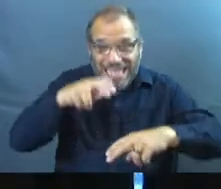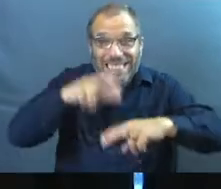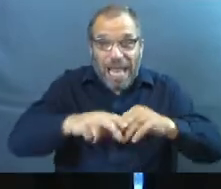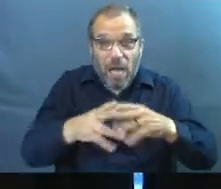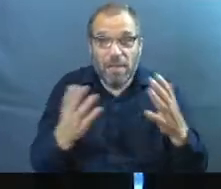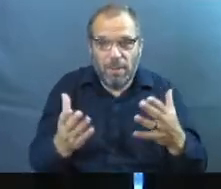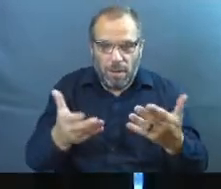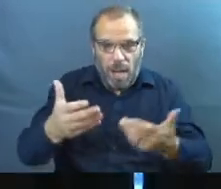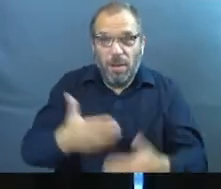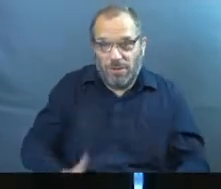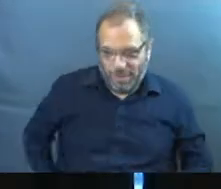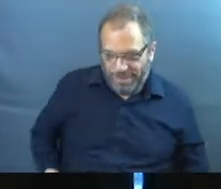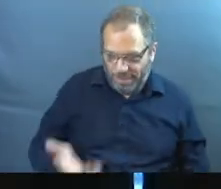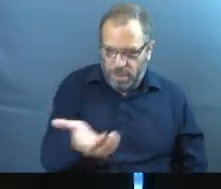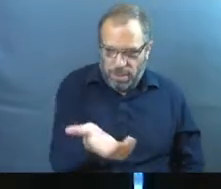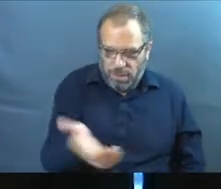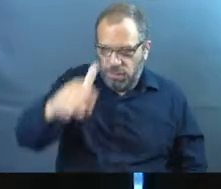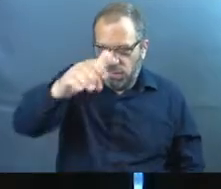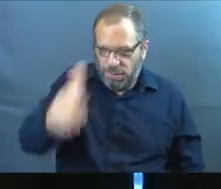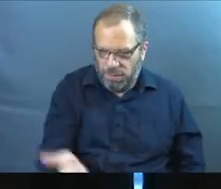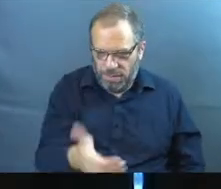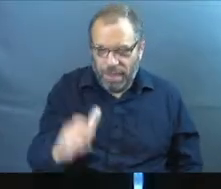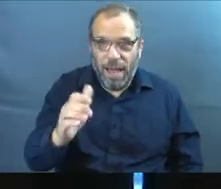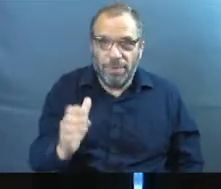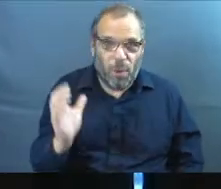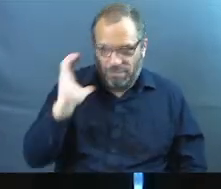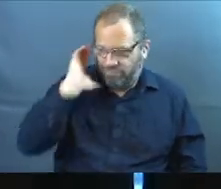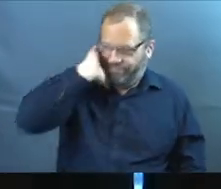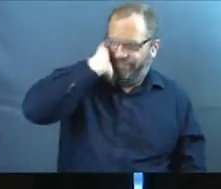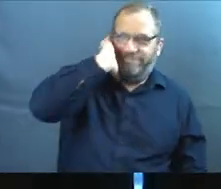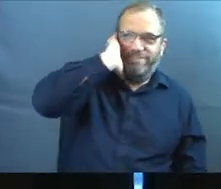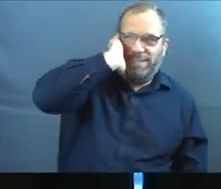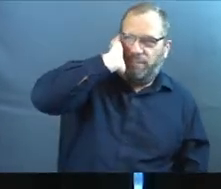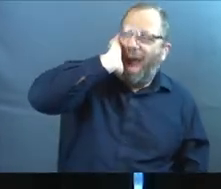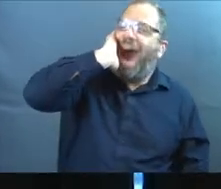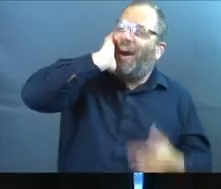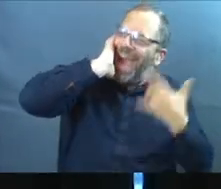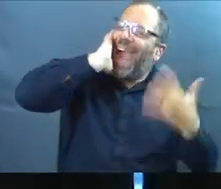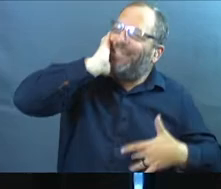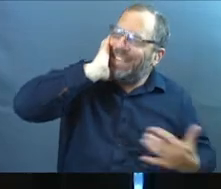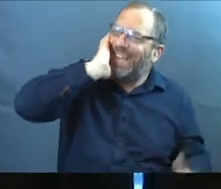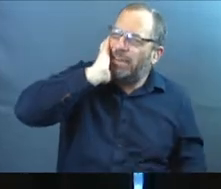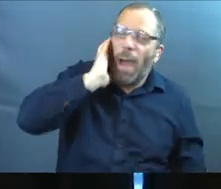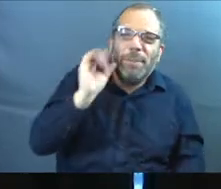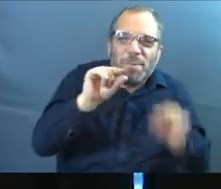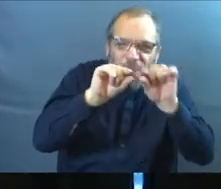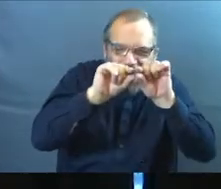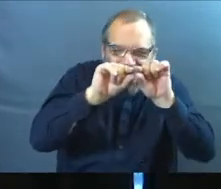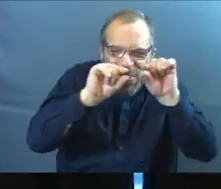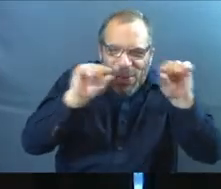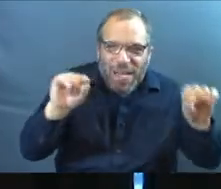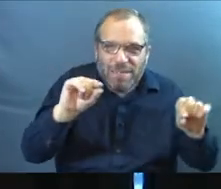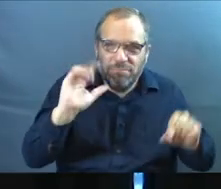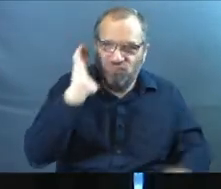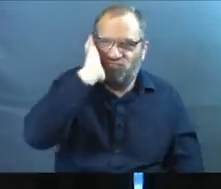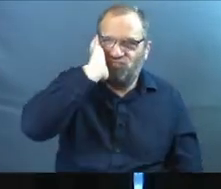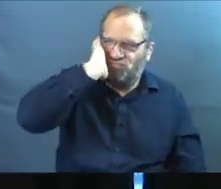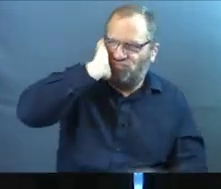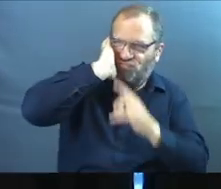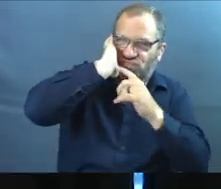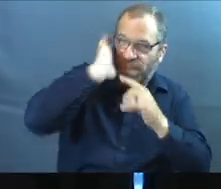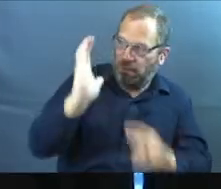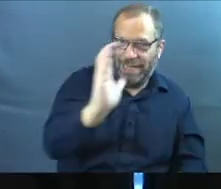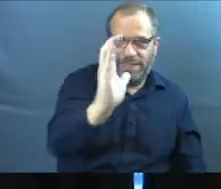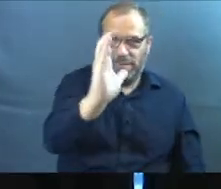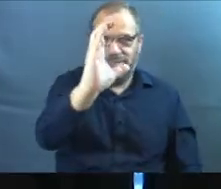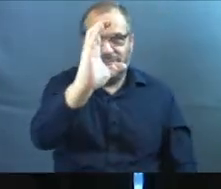so much. Literally, I pulled it out. The cool thing is it shaped my face really well. But it was so thin that it just was like this after